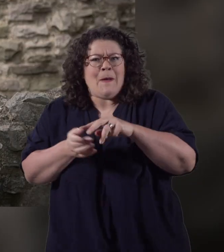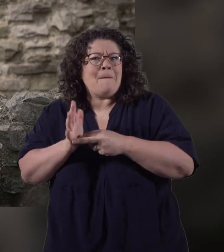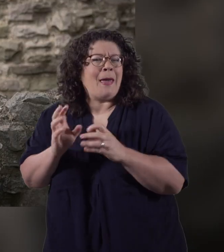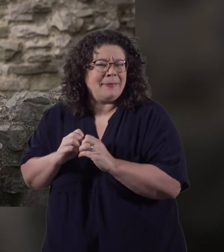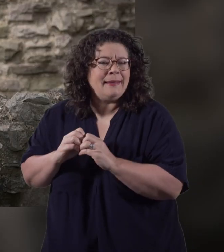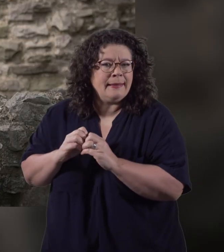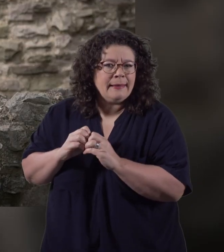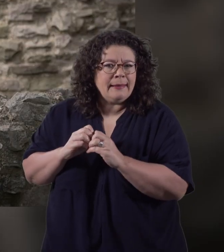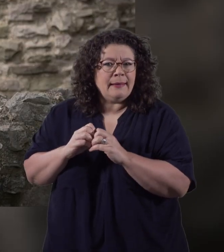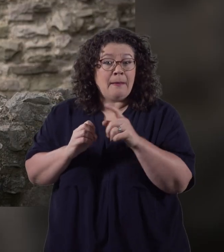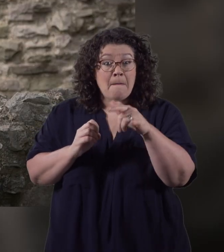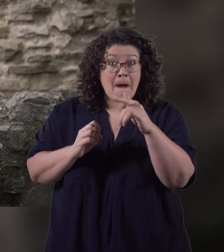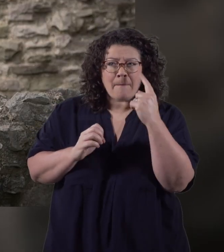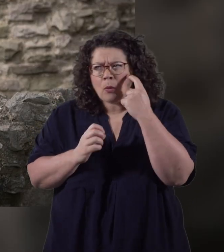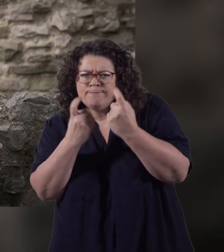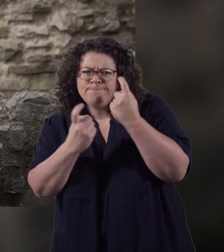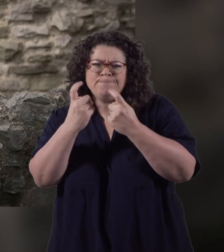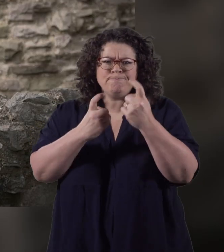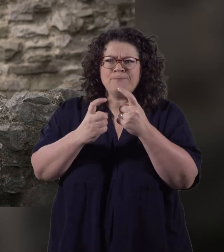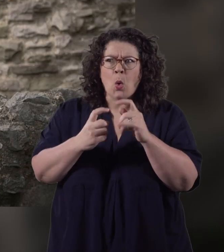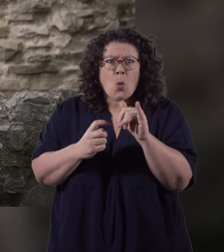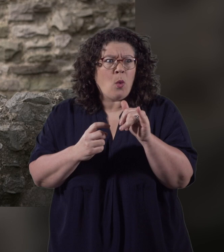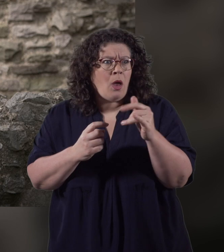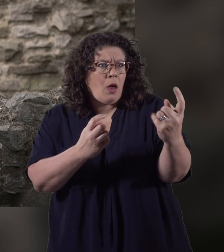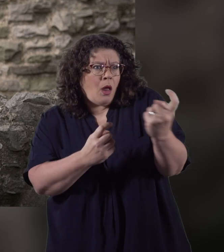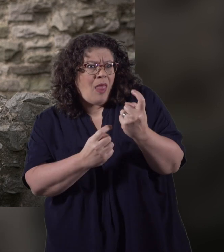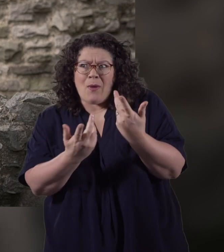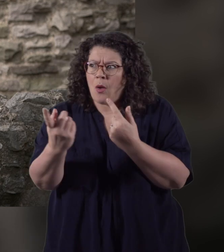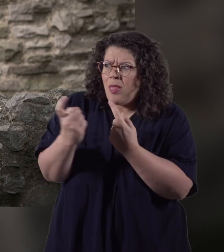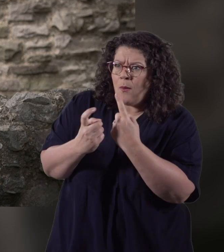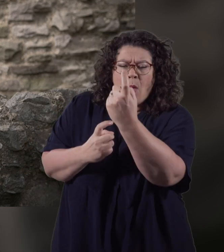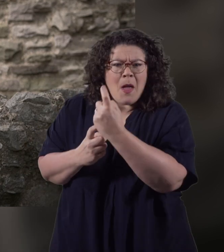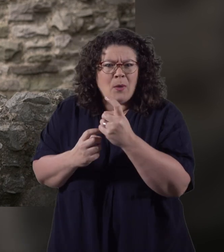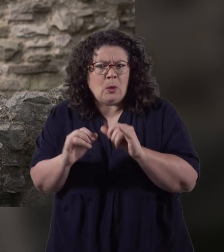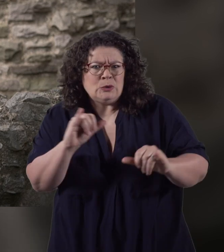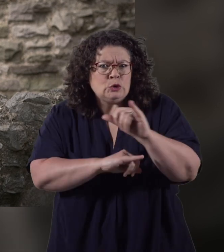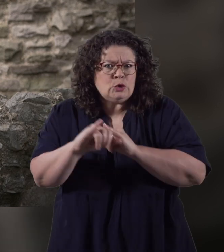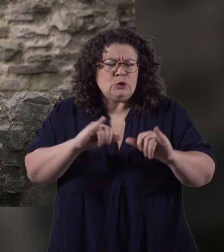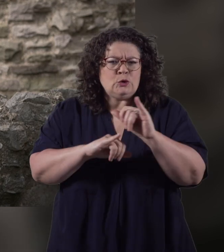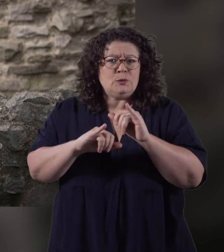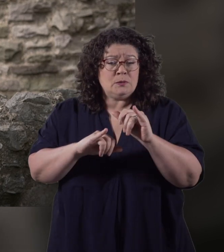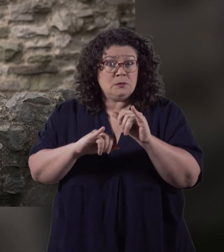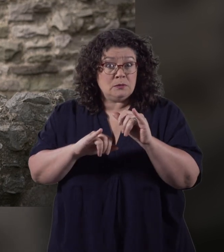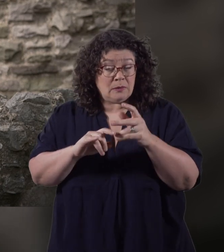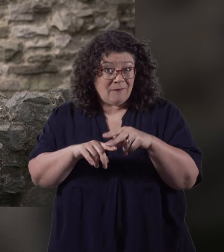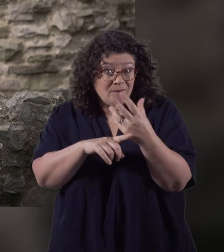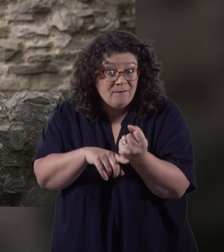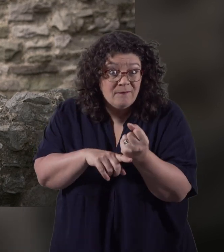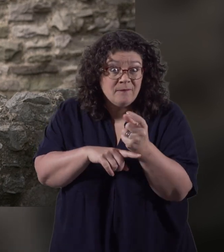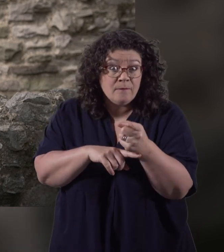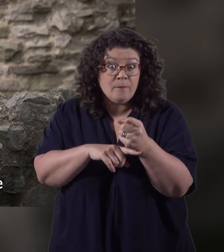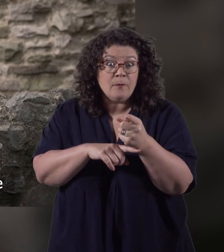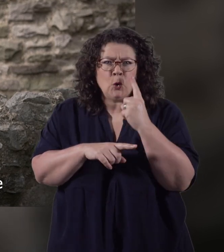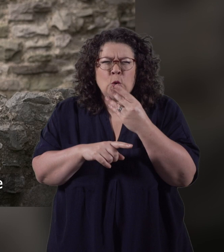You may also be able to discover from which direction the king's army plans to attack and if you do